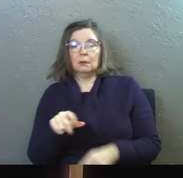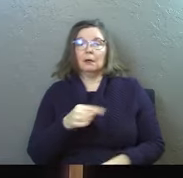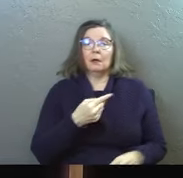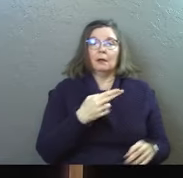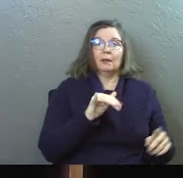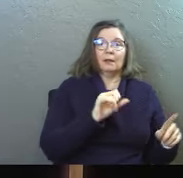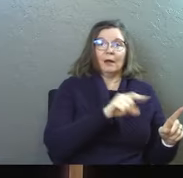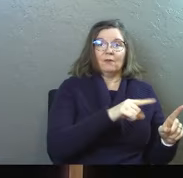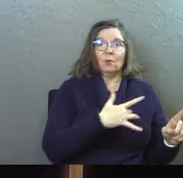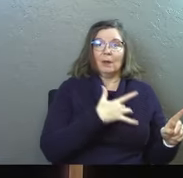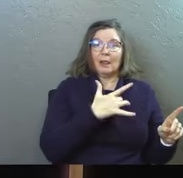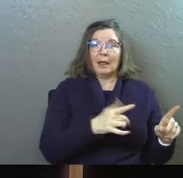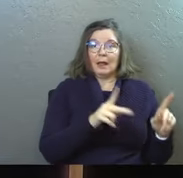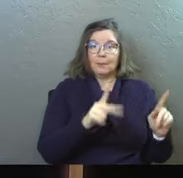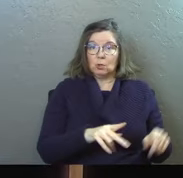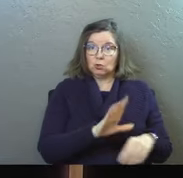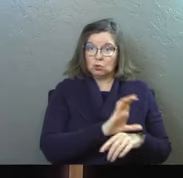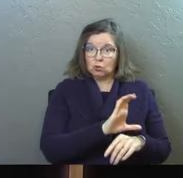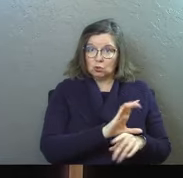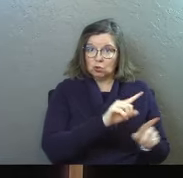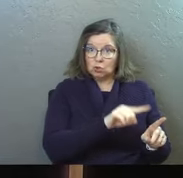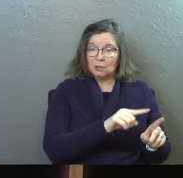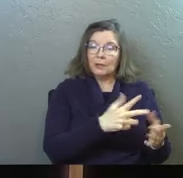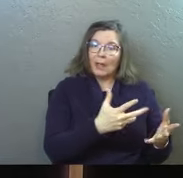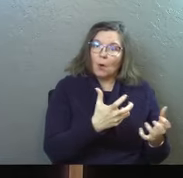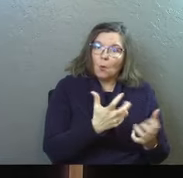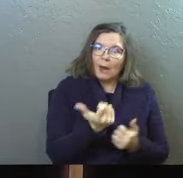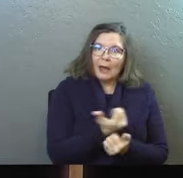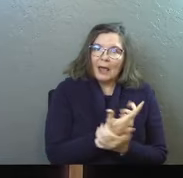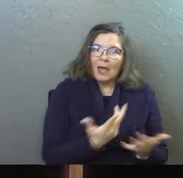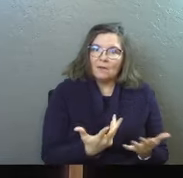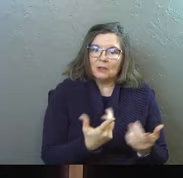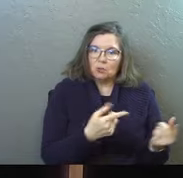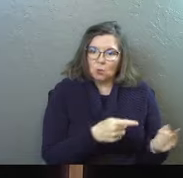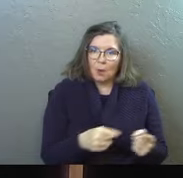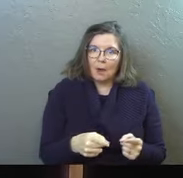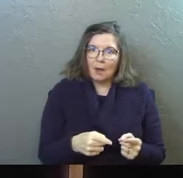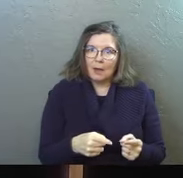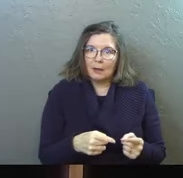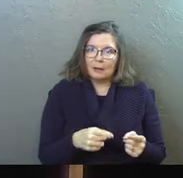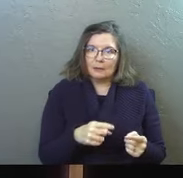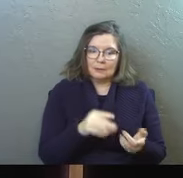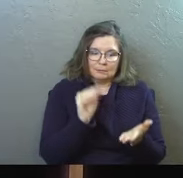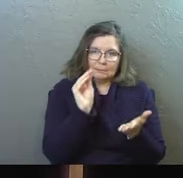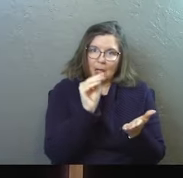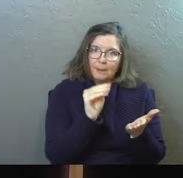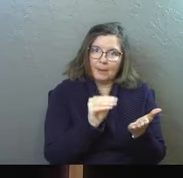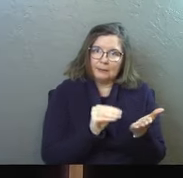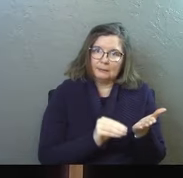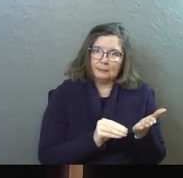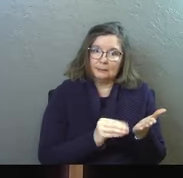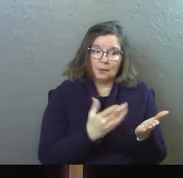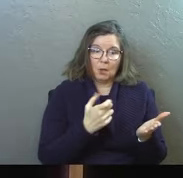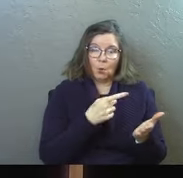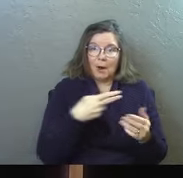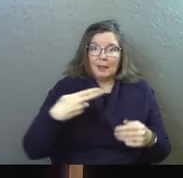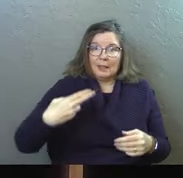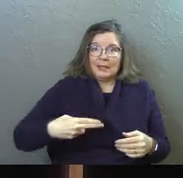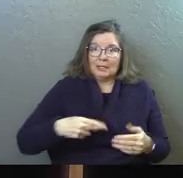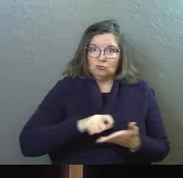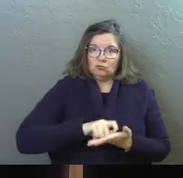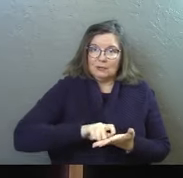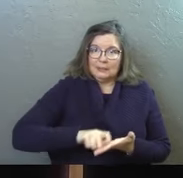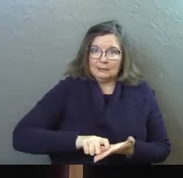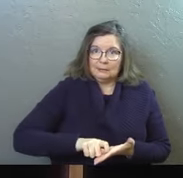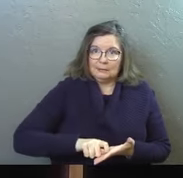Theophilus was likely a person in the church that wanted everything that was going on captured. He wanted the history